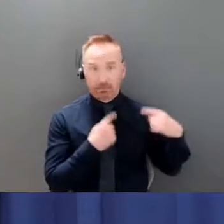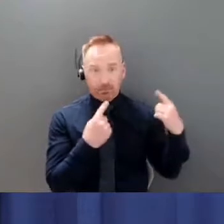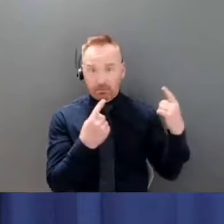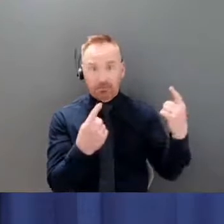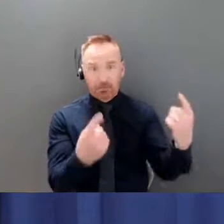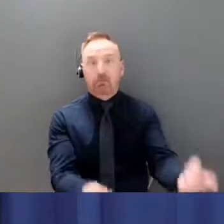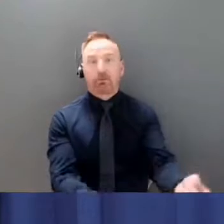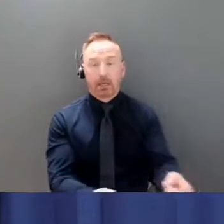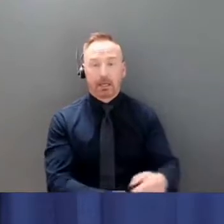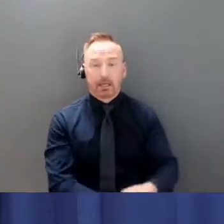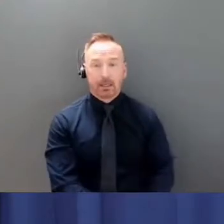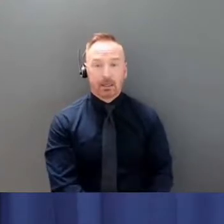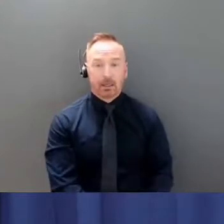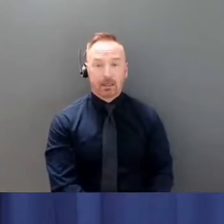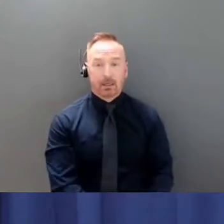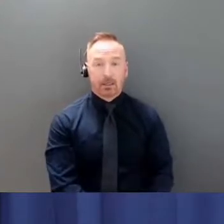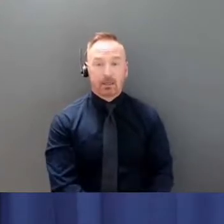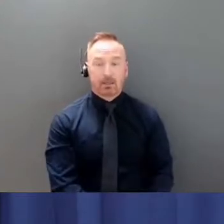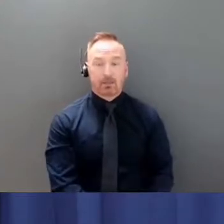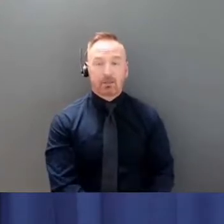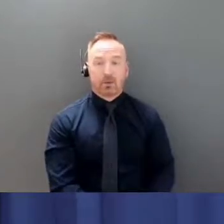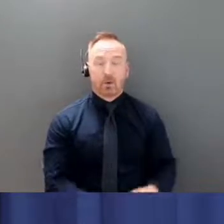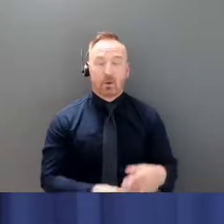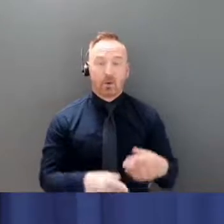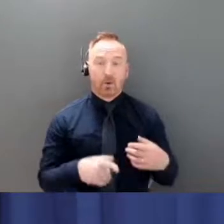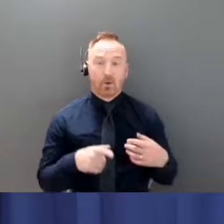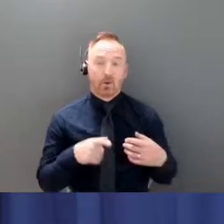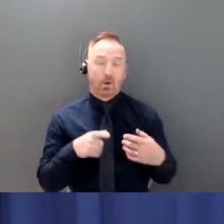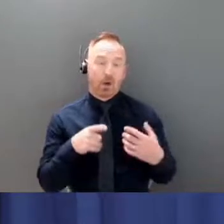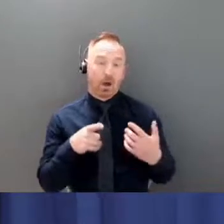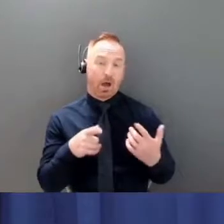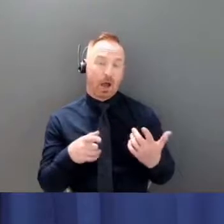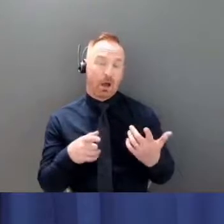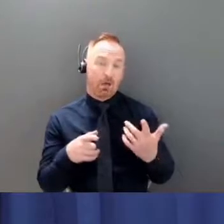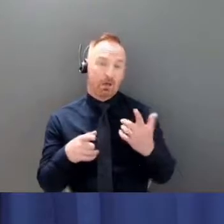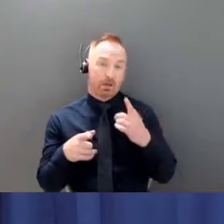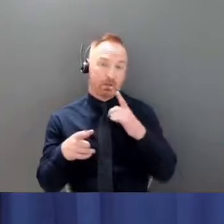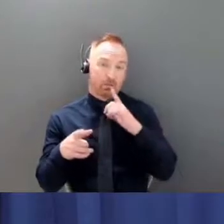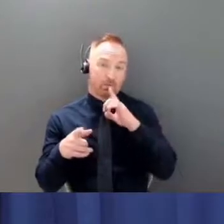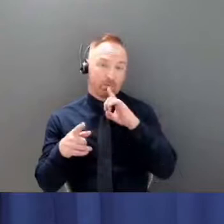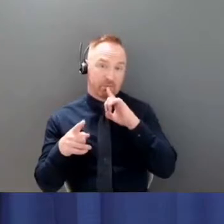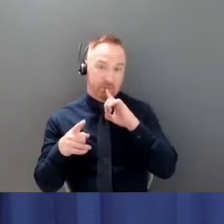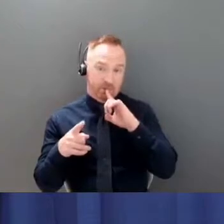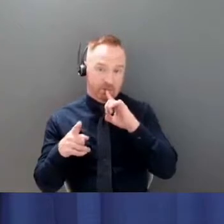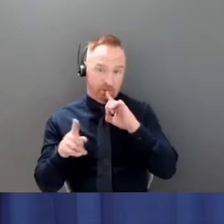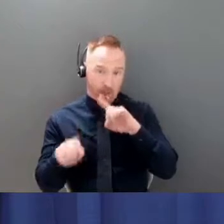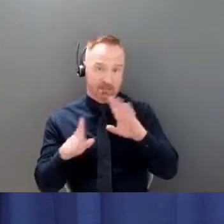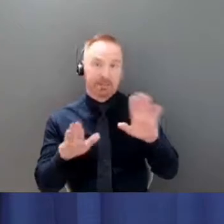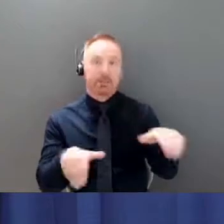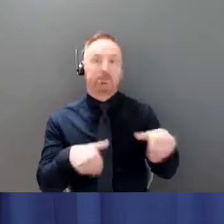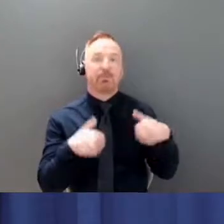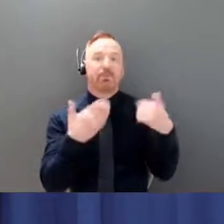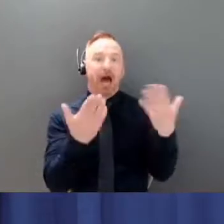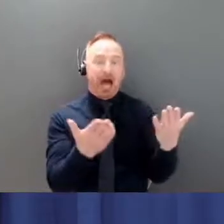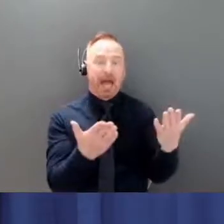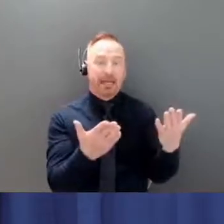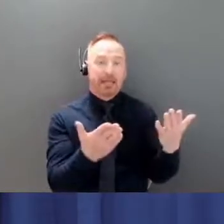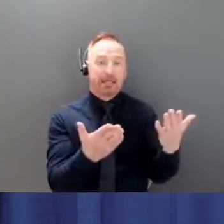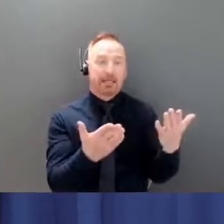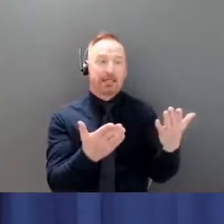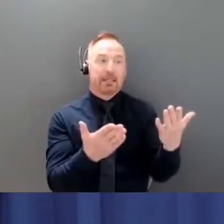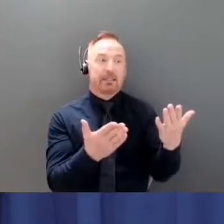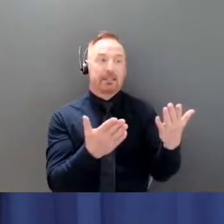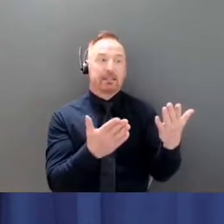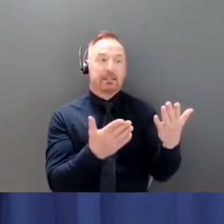definitely the surge response is to answer the needs to provide some relief to the to the amazing work that the